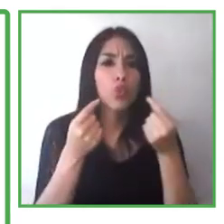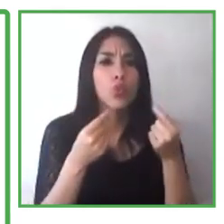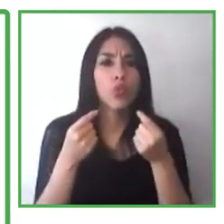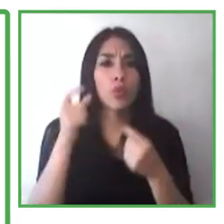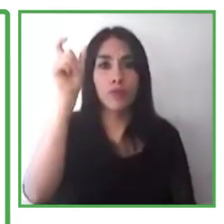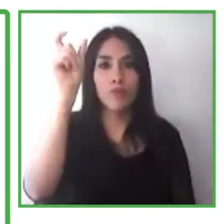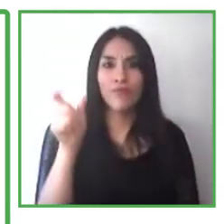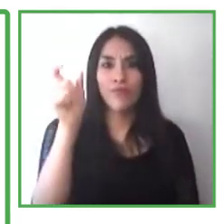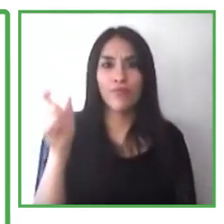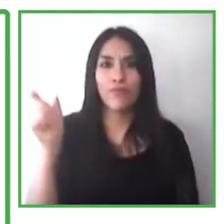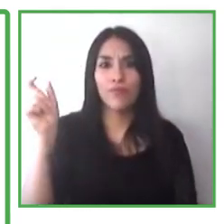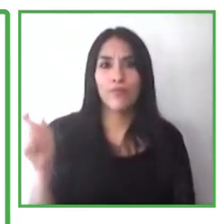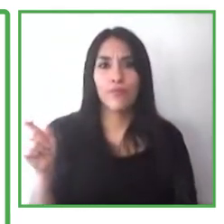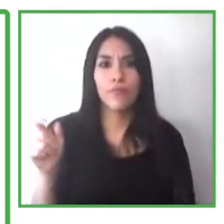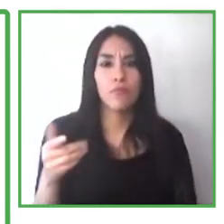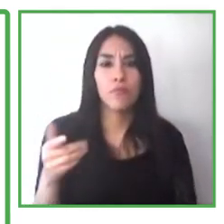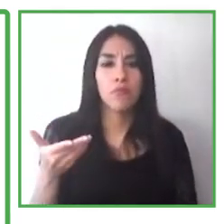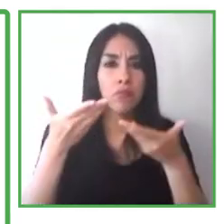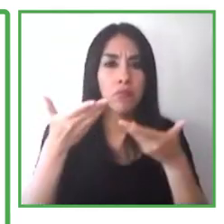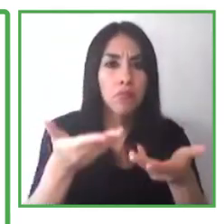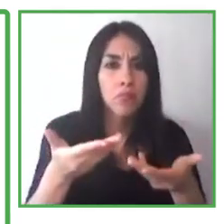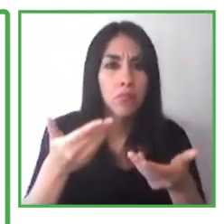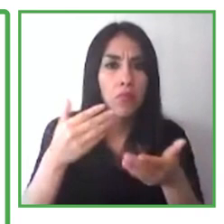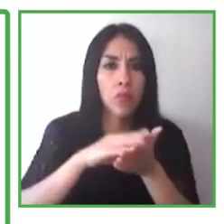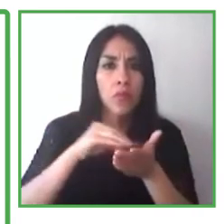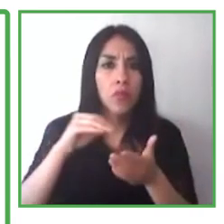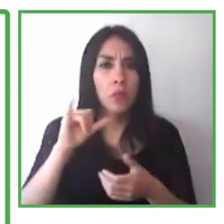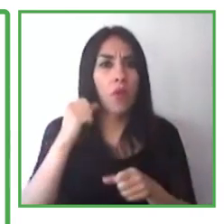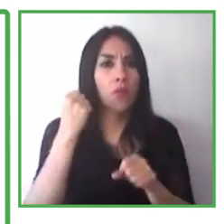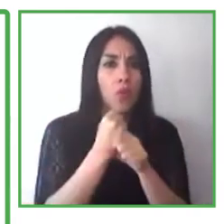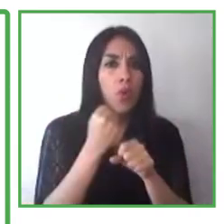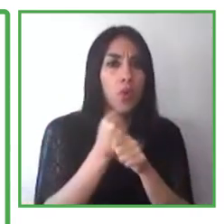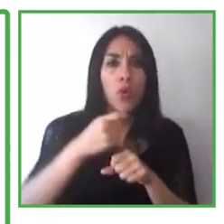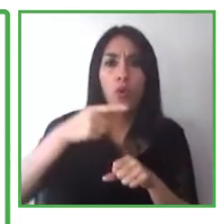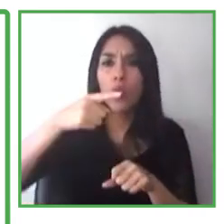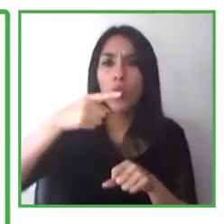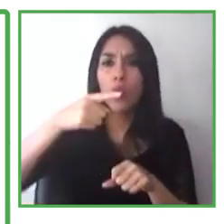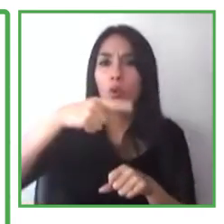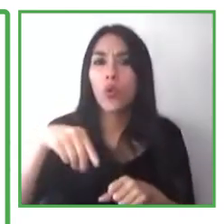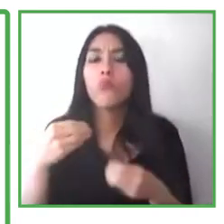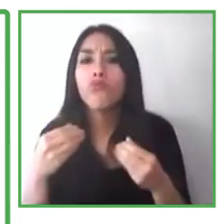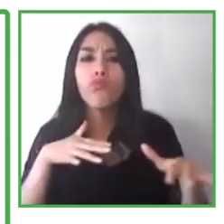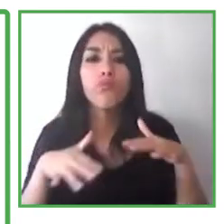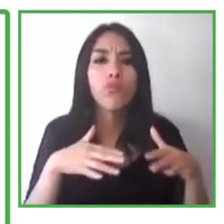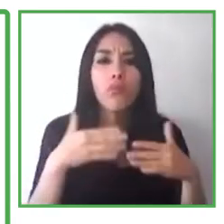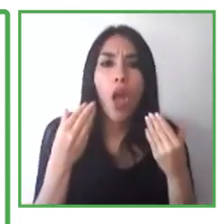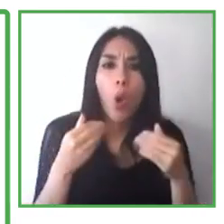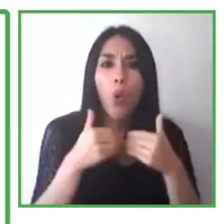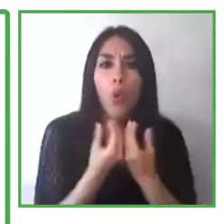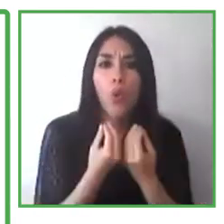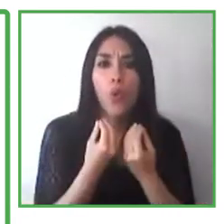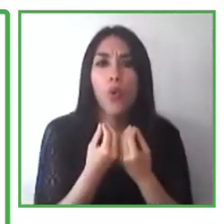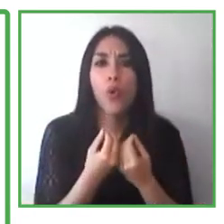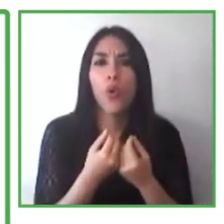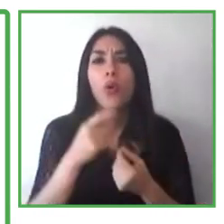or employee resource groups, business resource groups is the way we refer to employee resource groups in IDN, is extremely